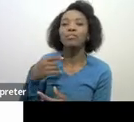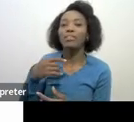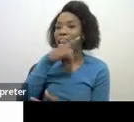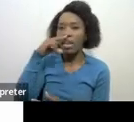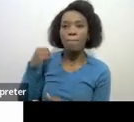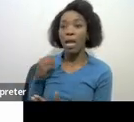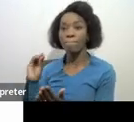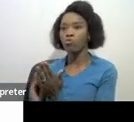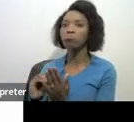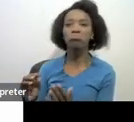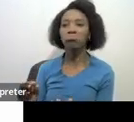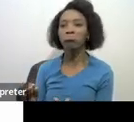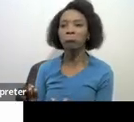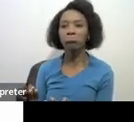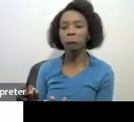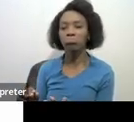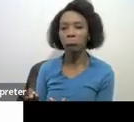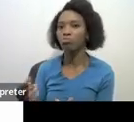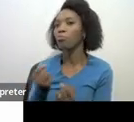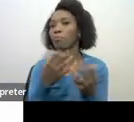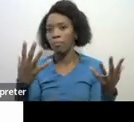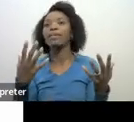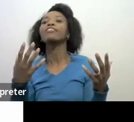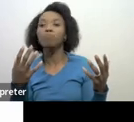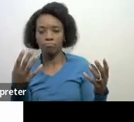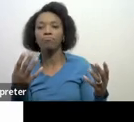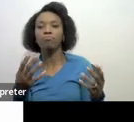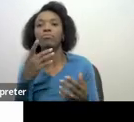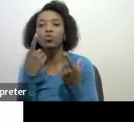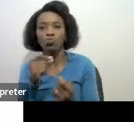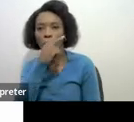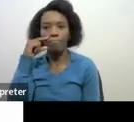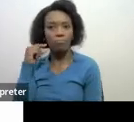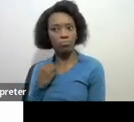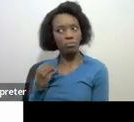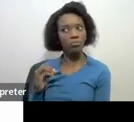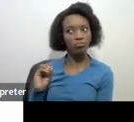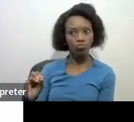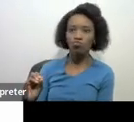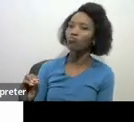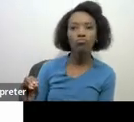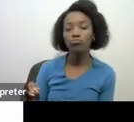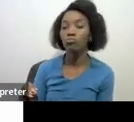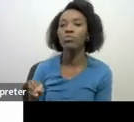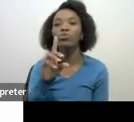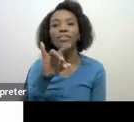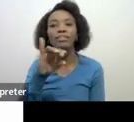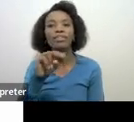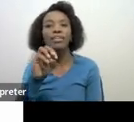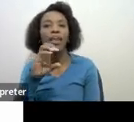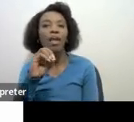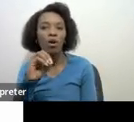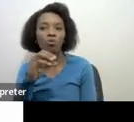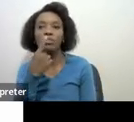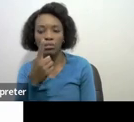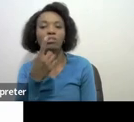i've seen most of you listen to when she was encouraging you to be anonymous there on